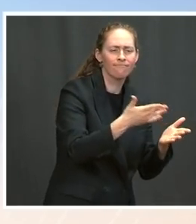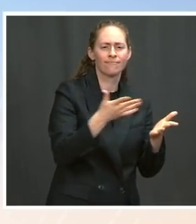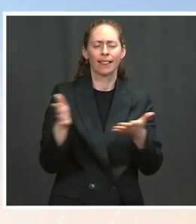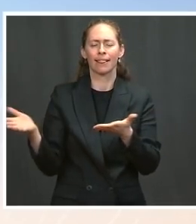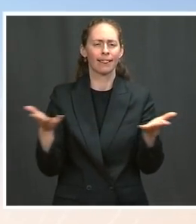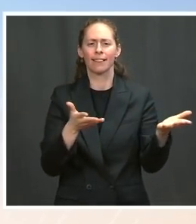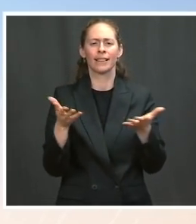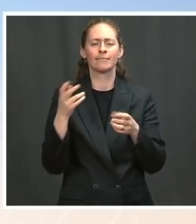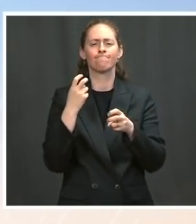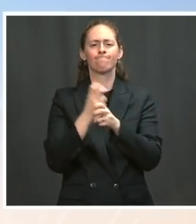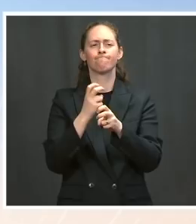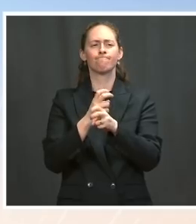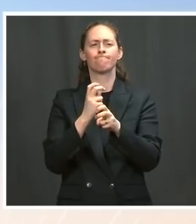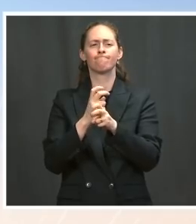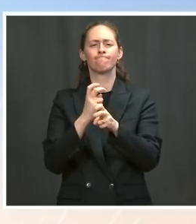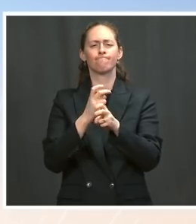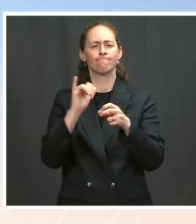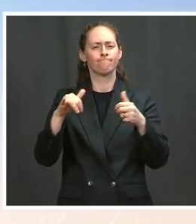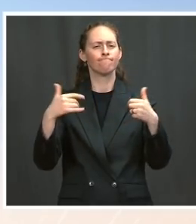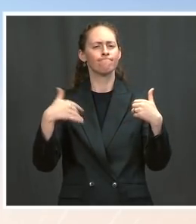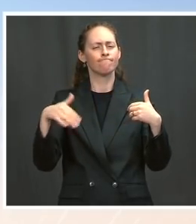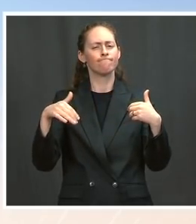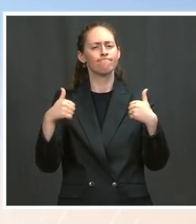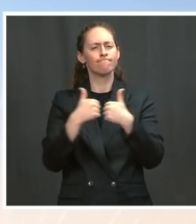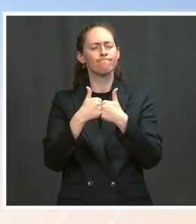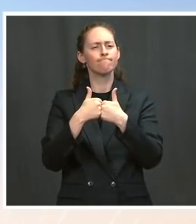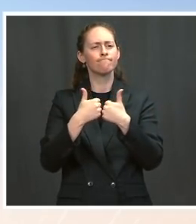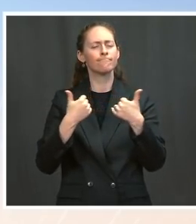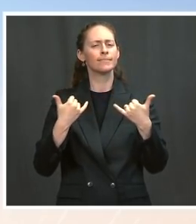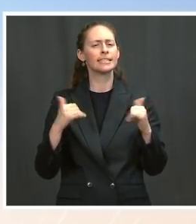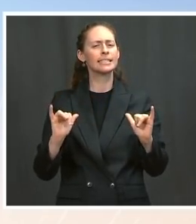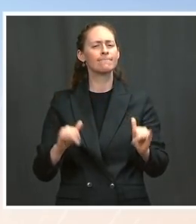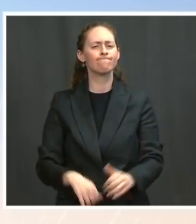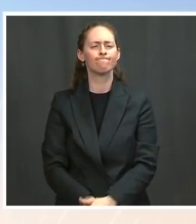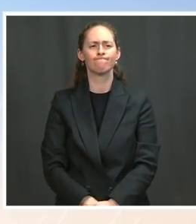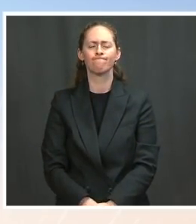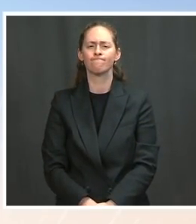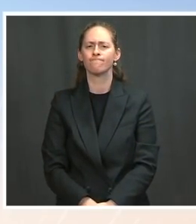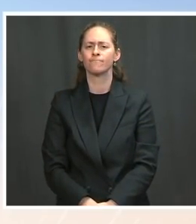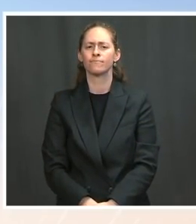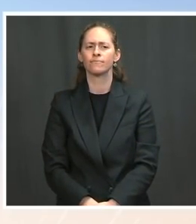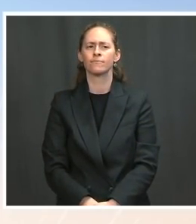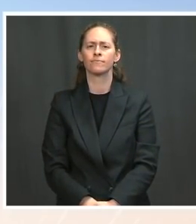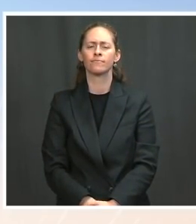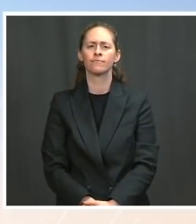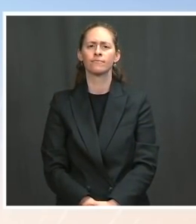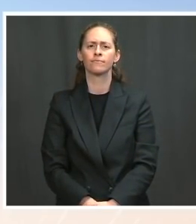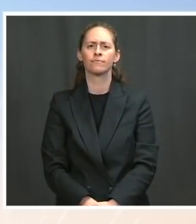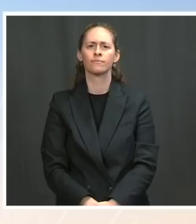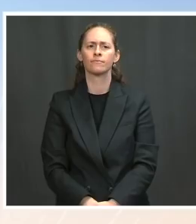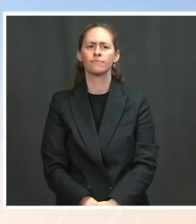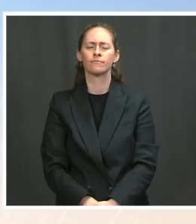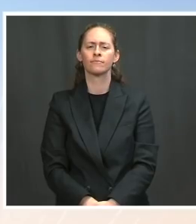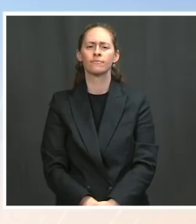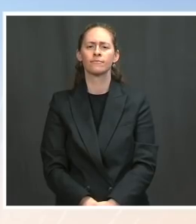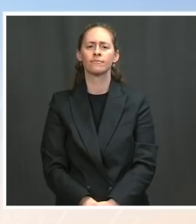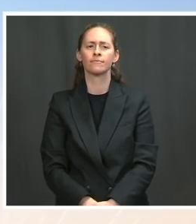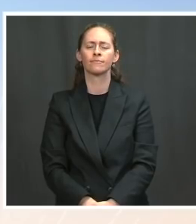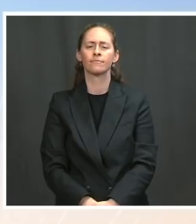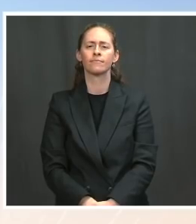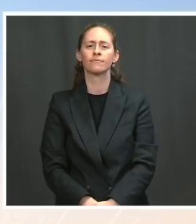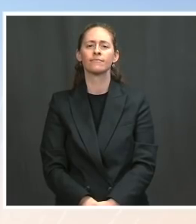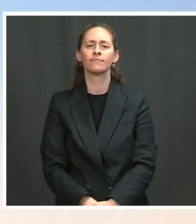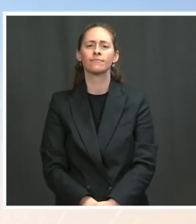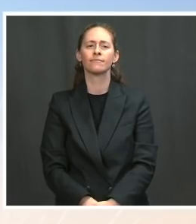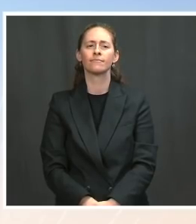are still important reasons why people are unable to return to work. You know, concern